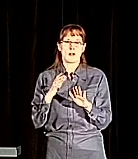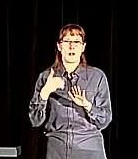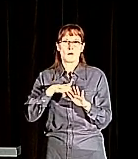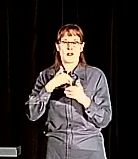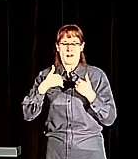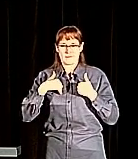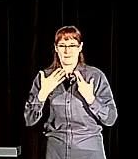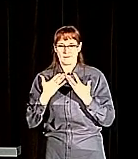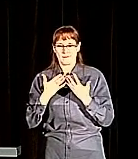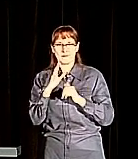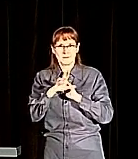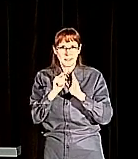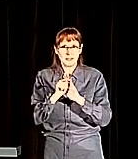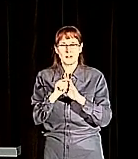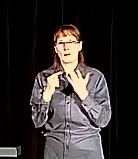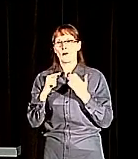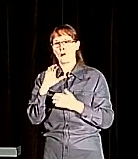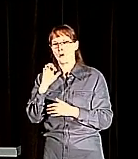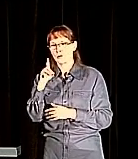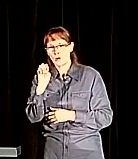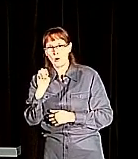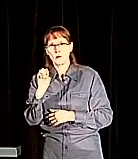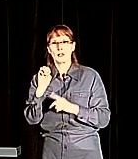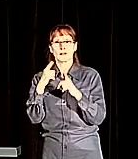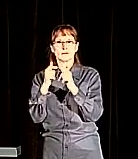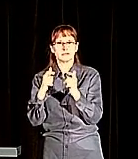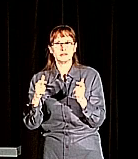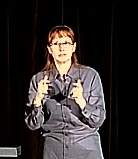have to store all the coding, all the science.